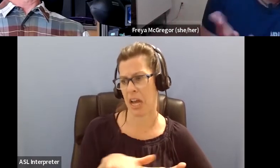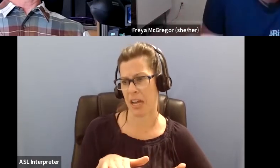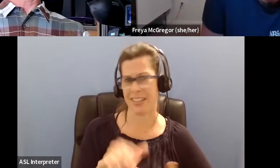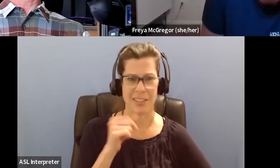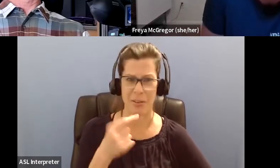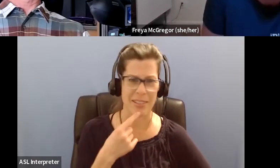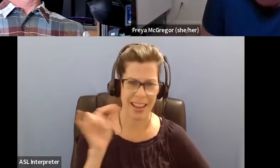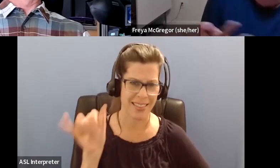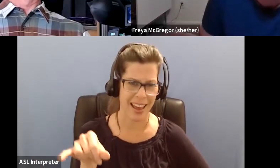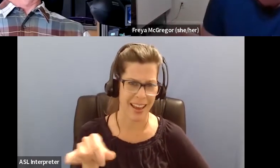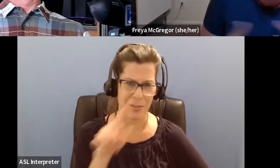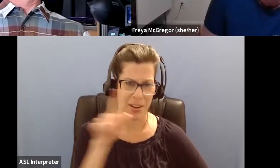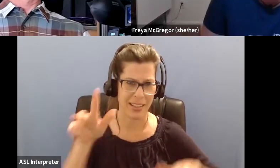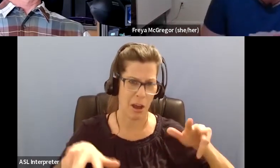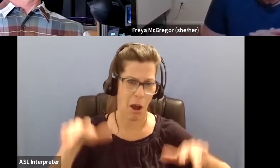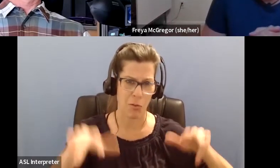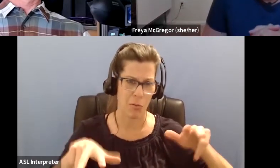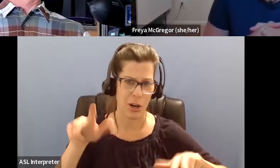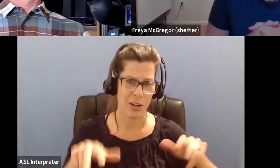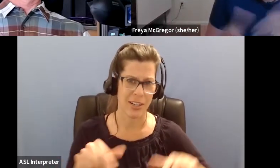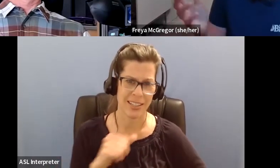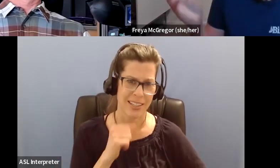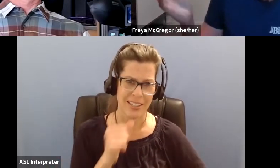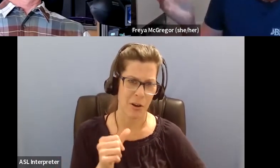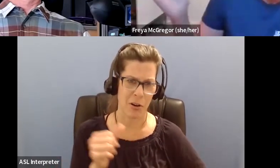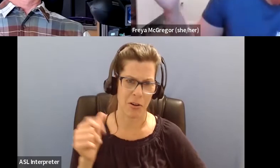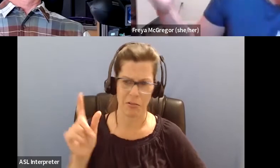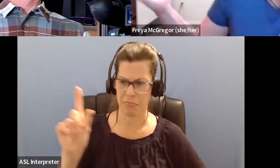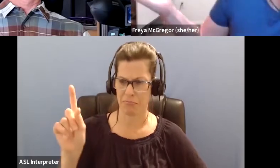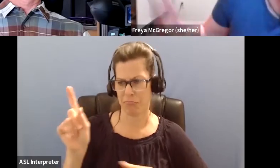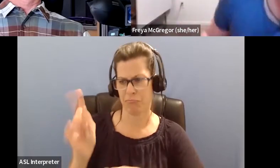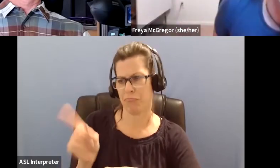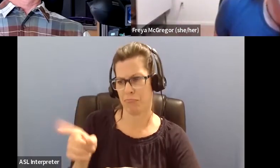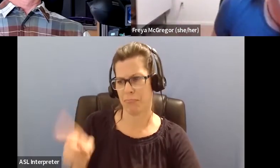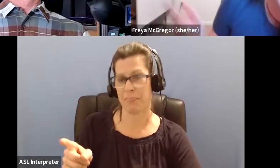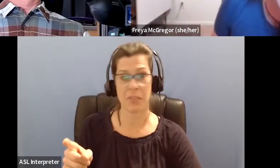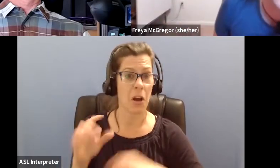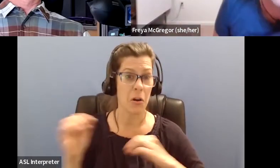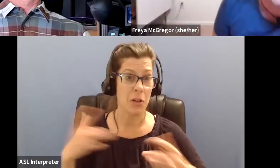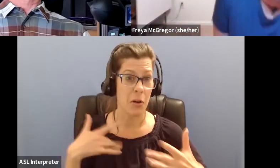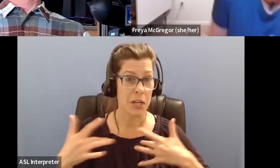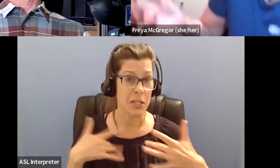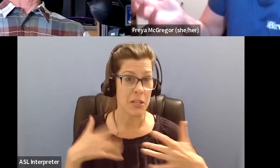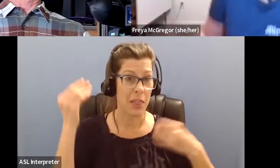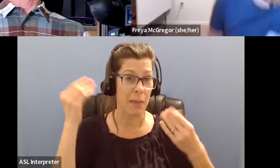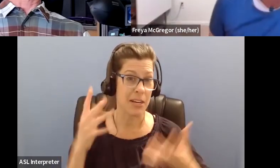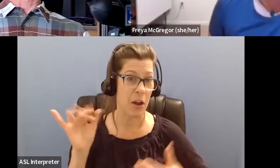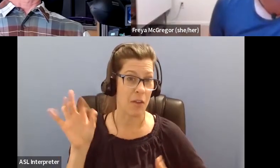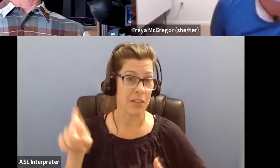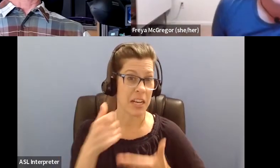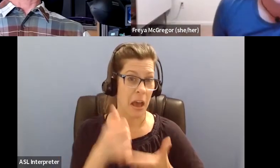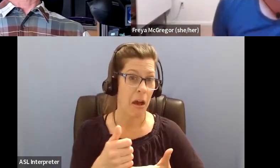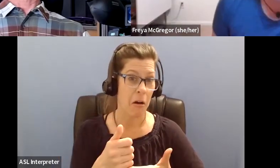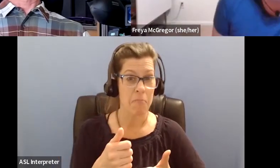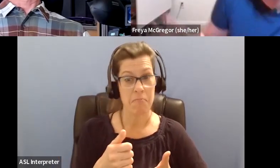that's just really awkward. You know, like, don't be that person. Just be like, yeah, no worries. Well, let me know if you do need a hand. I'll be around. Right. Right.